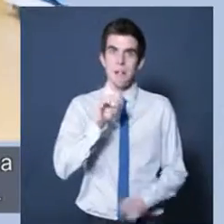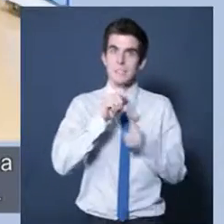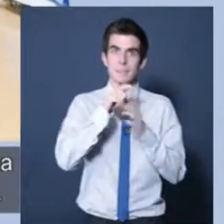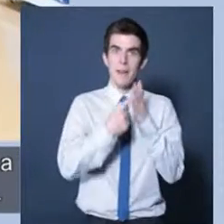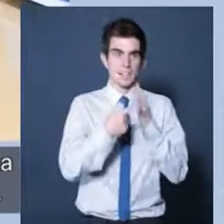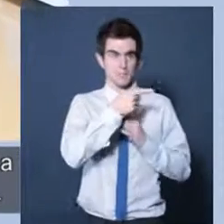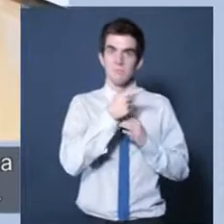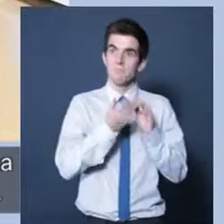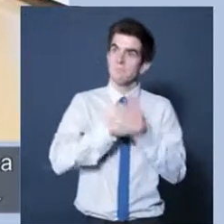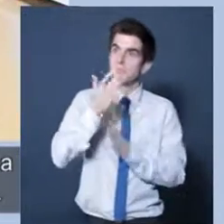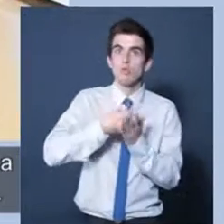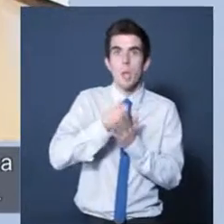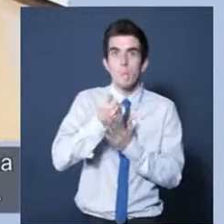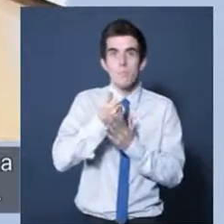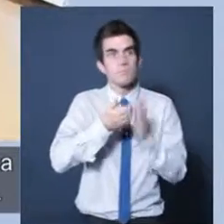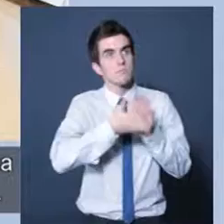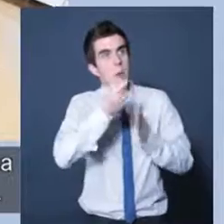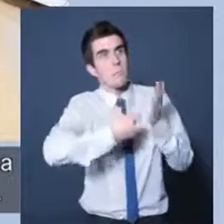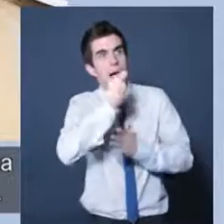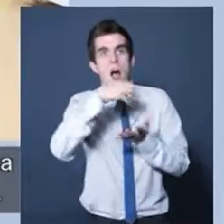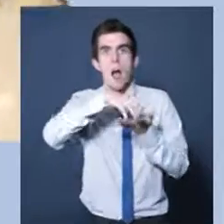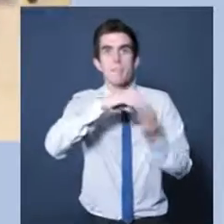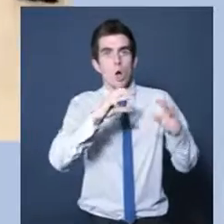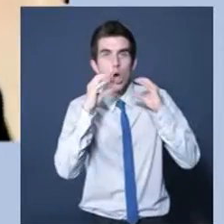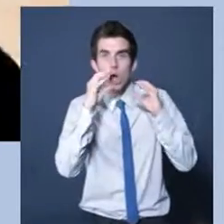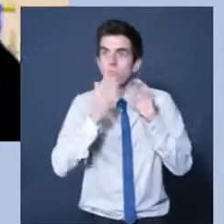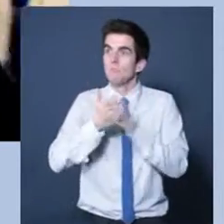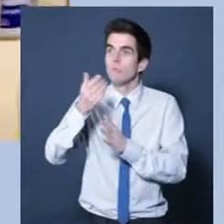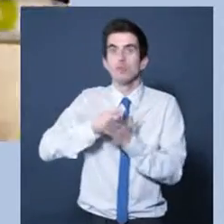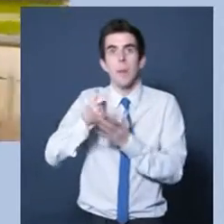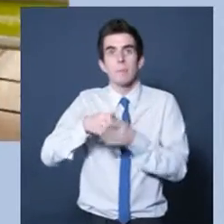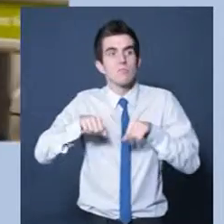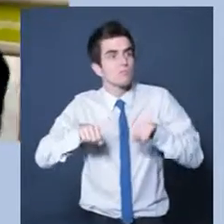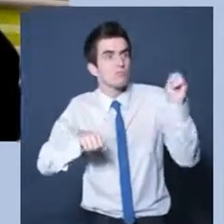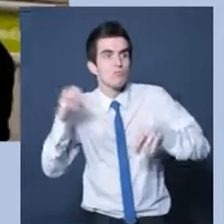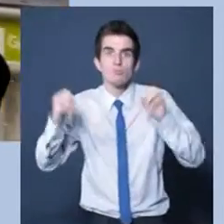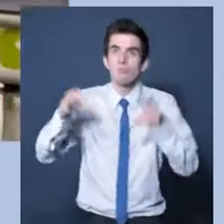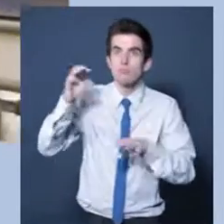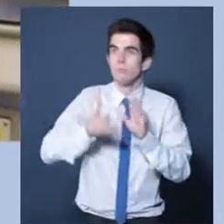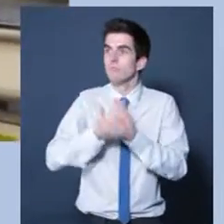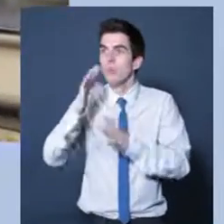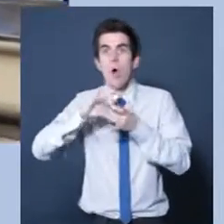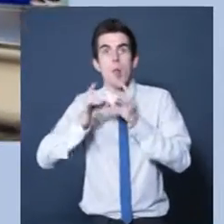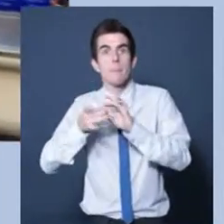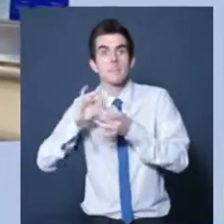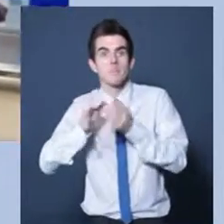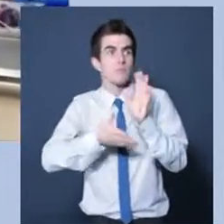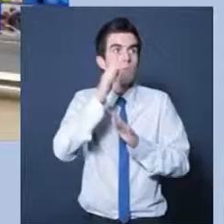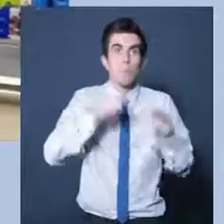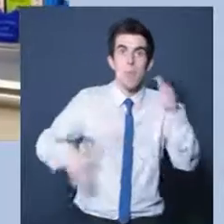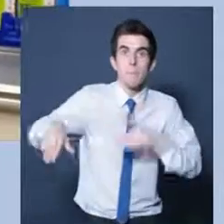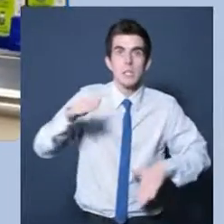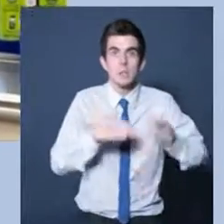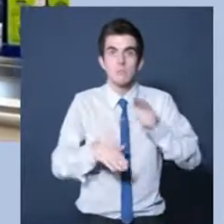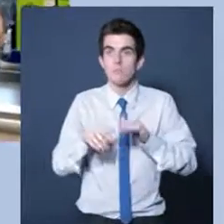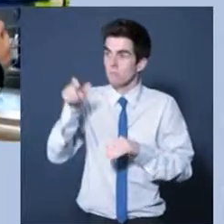can go to a shop and buy a hamburger or go into a supermarket to buy goods or go to the Olympics or go swimming, then a disabled